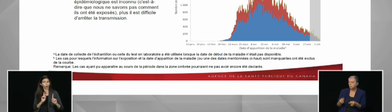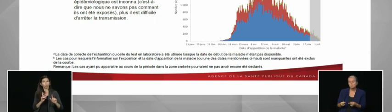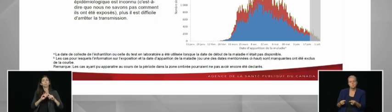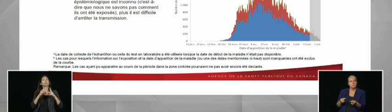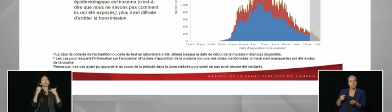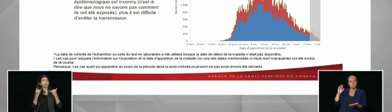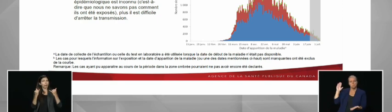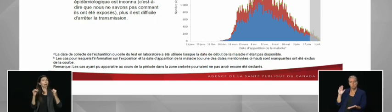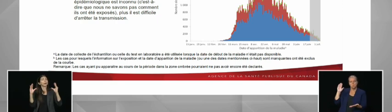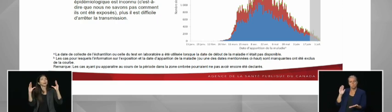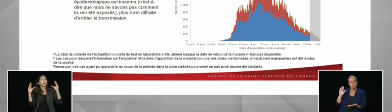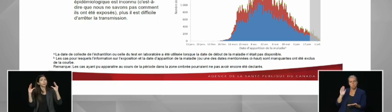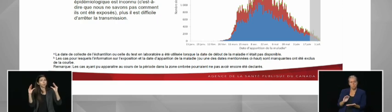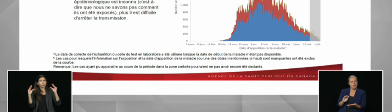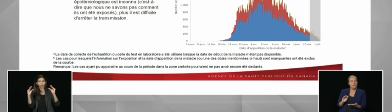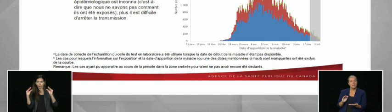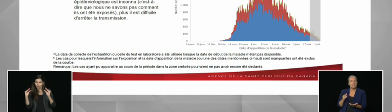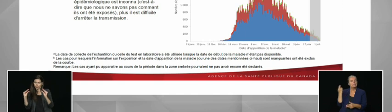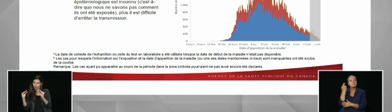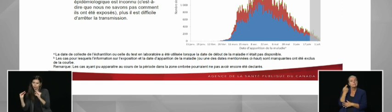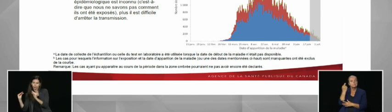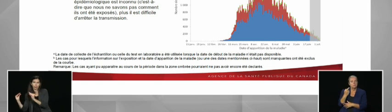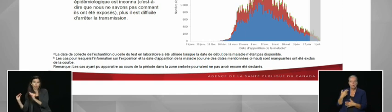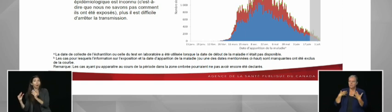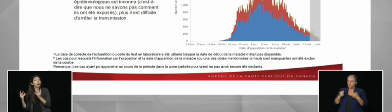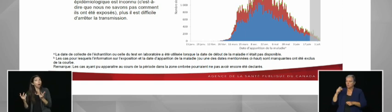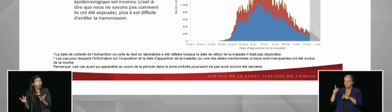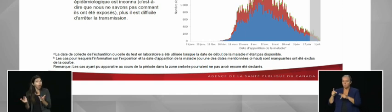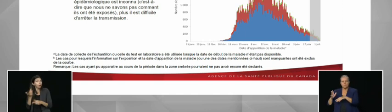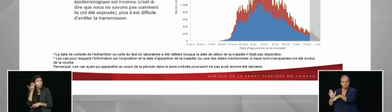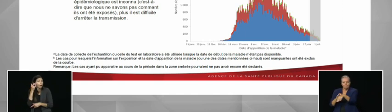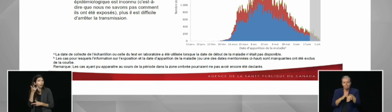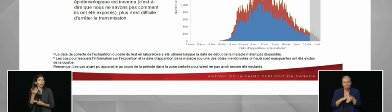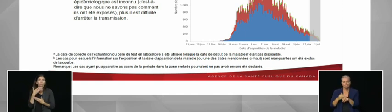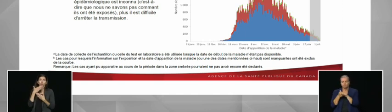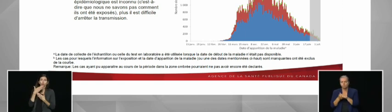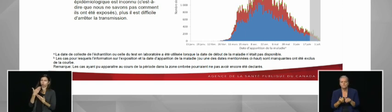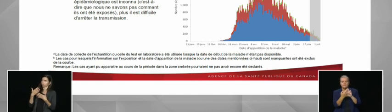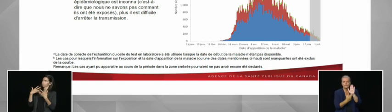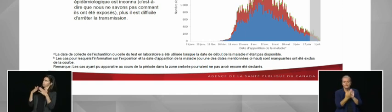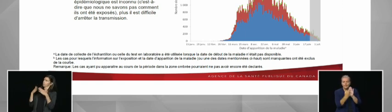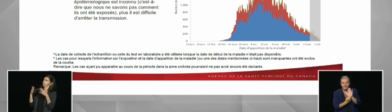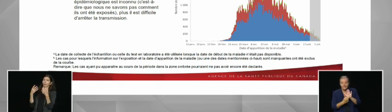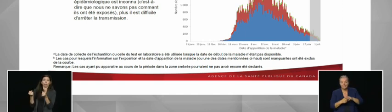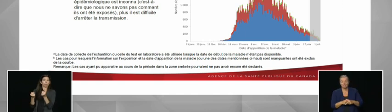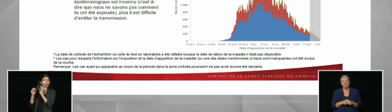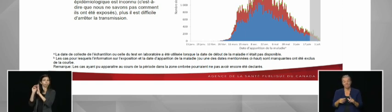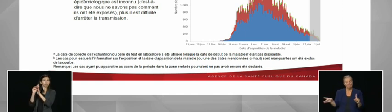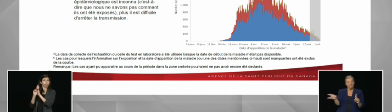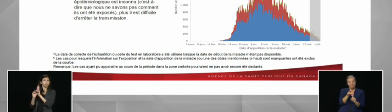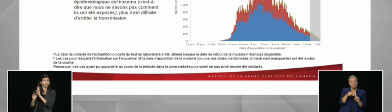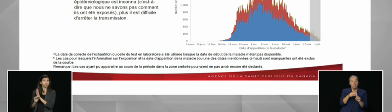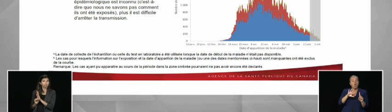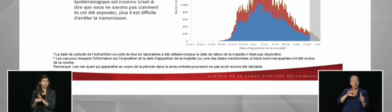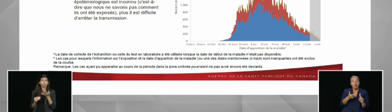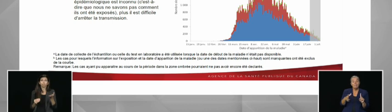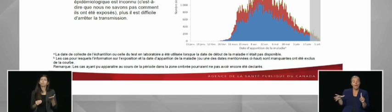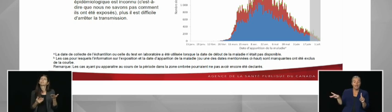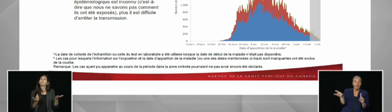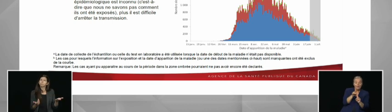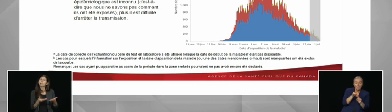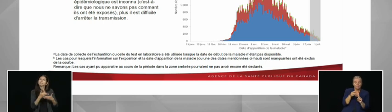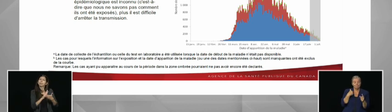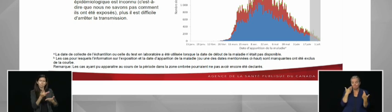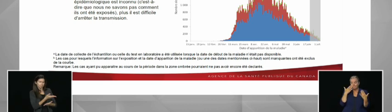de santé publique. Plus il y a de cas pour lesquels nous ignorons la source d'infection, plus il est difficile d'éviter une